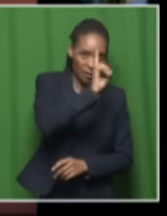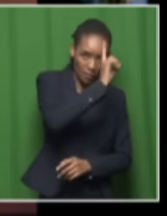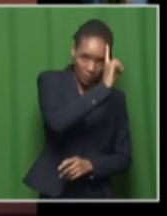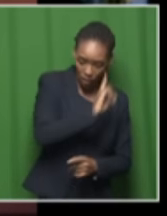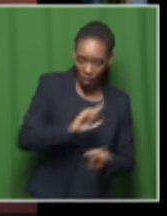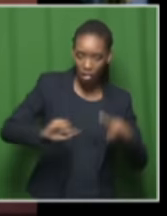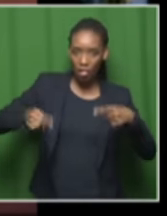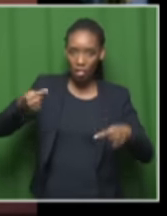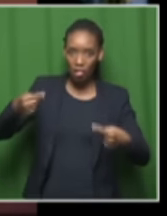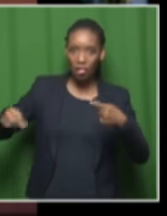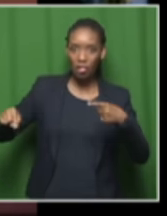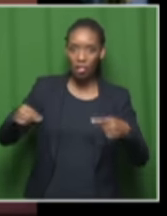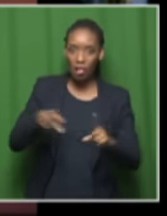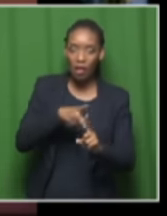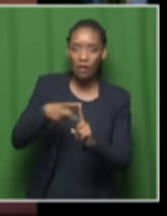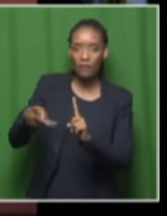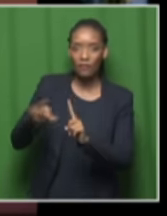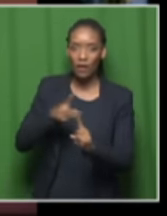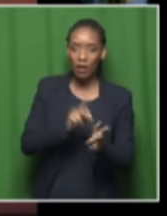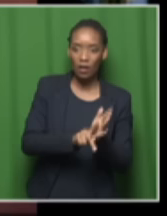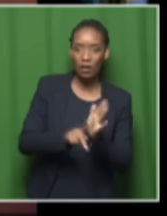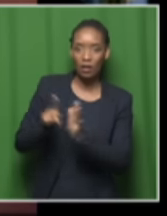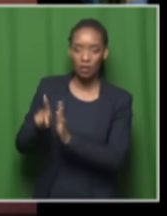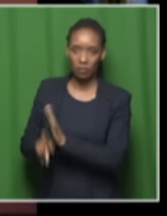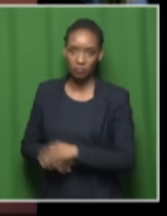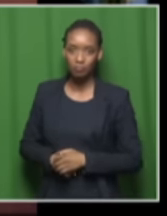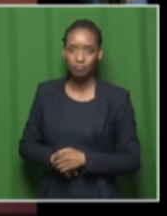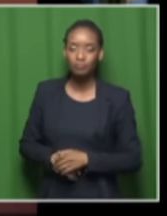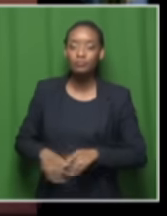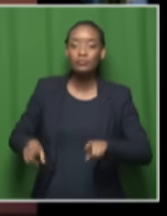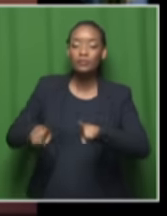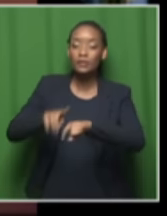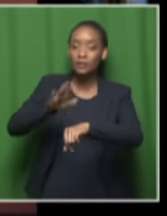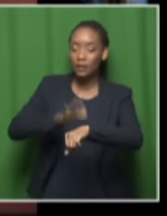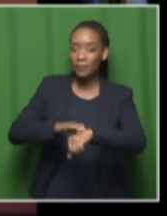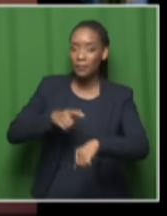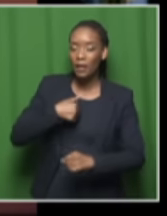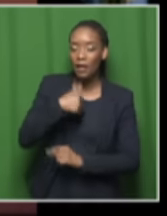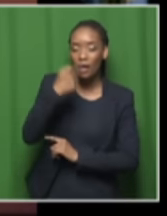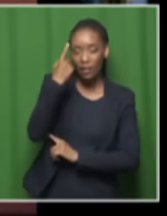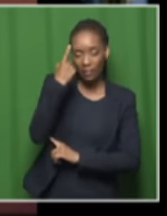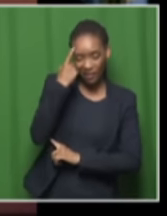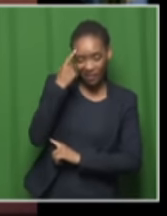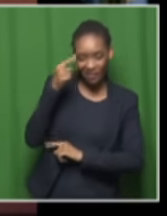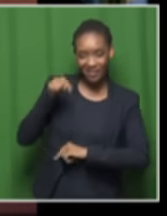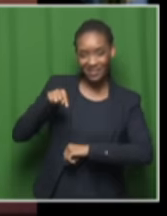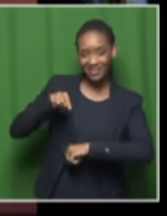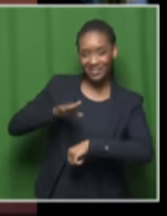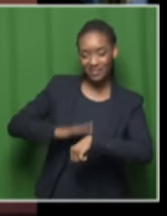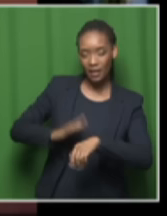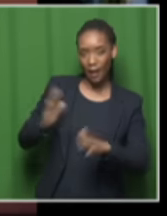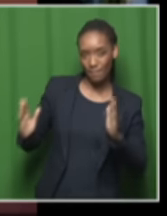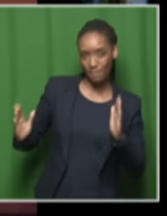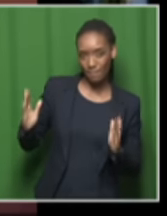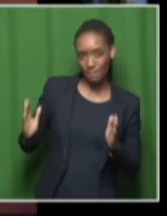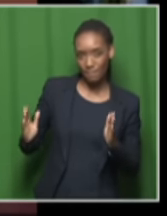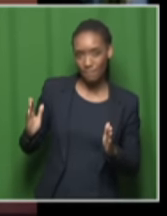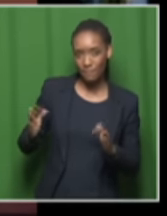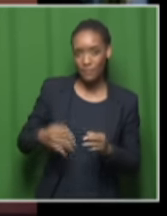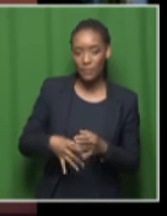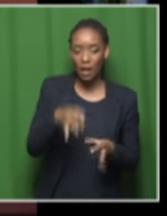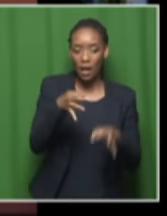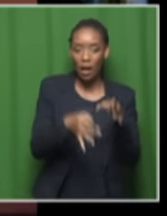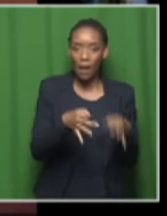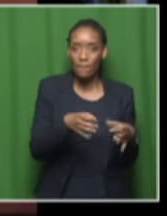at the same time i think it was a period in which different political